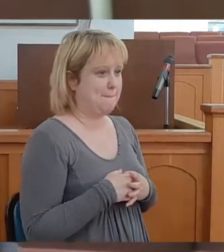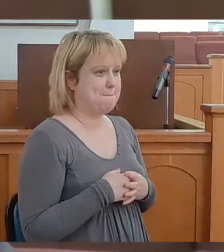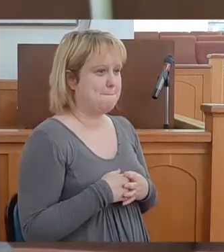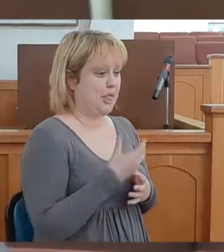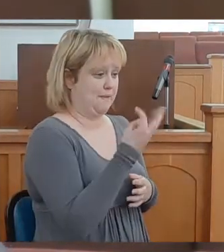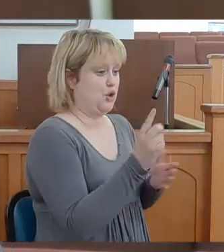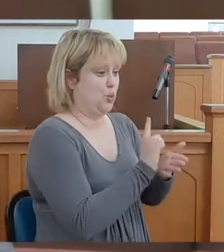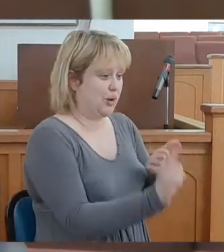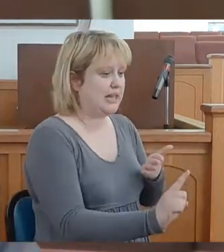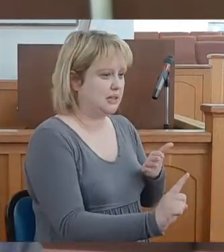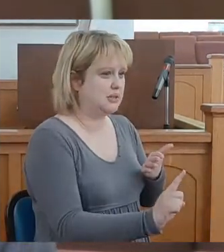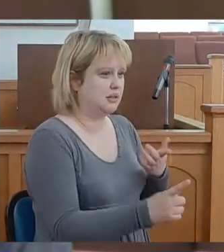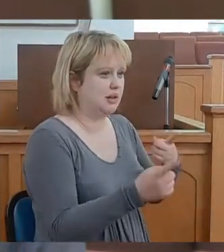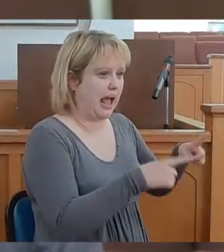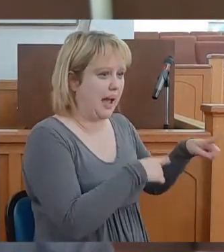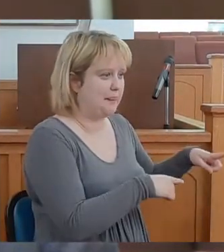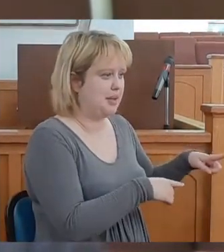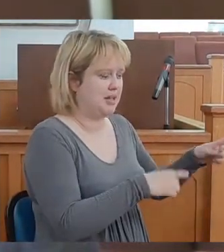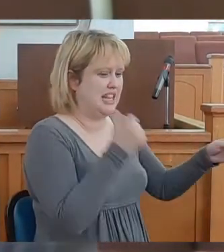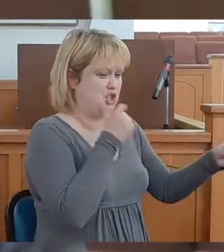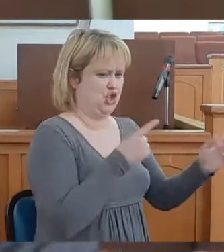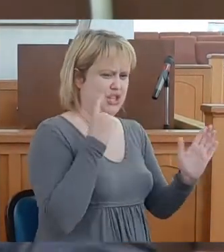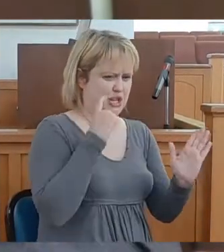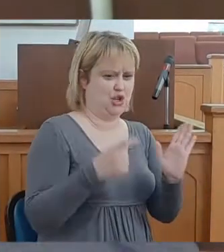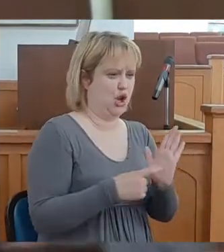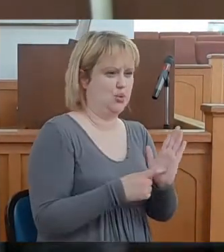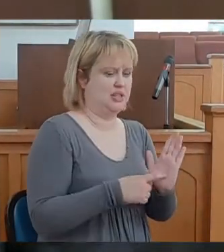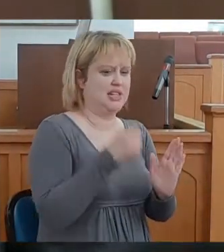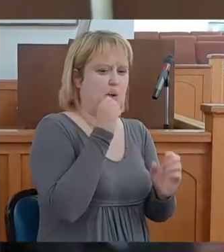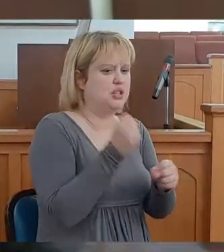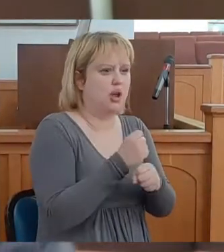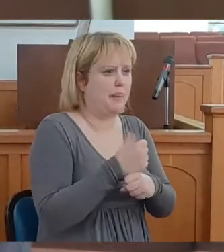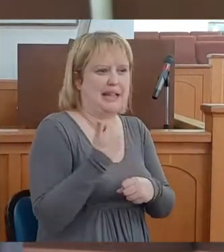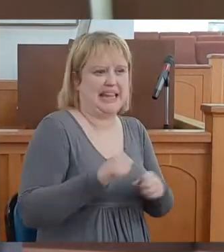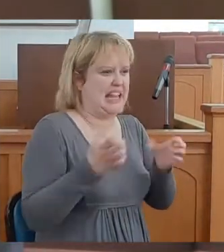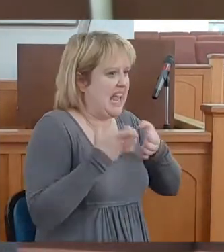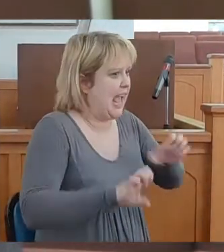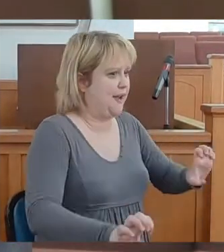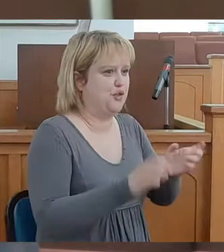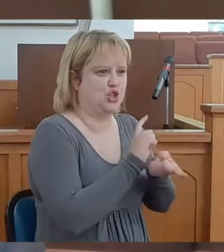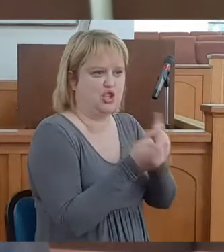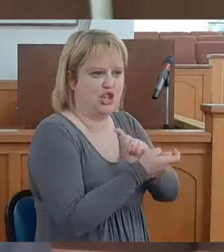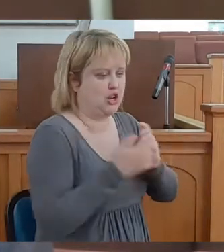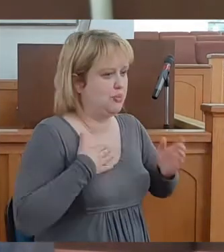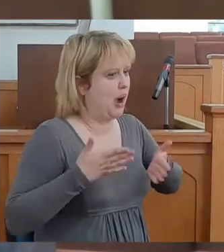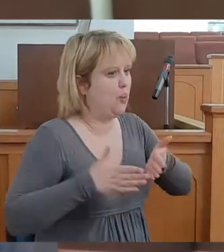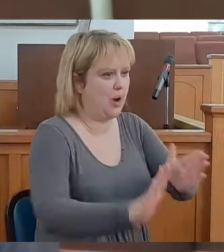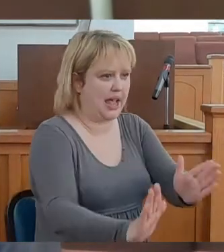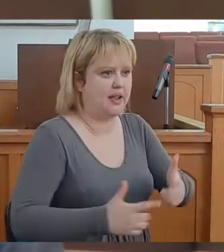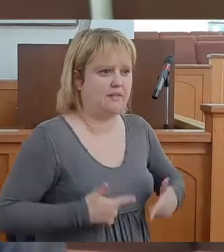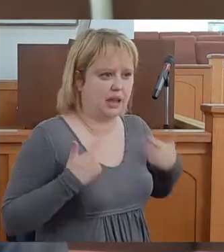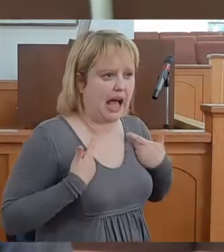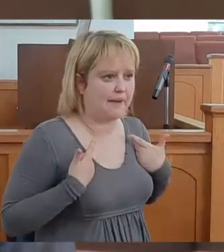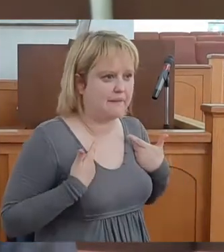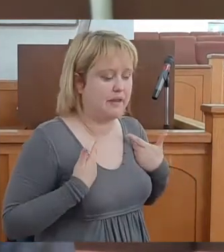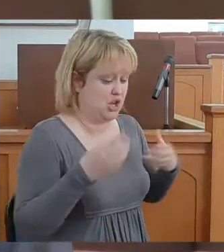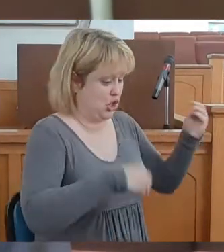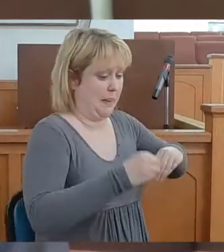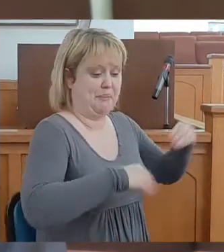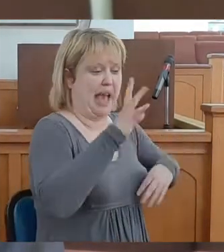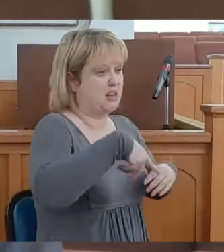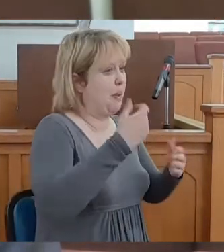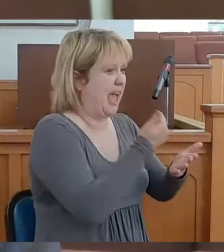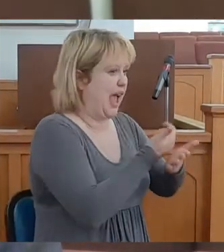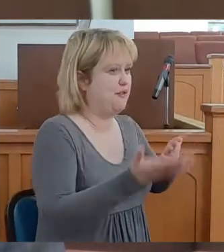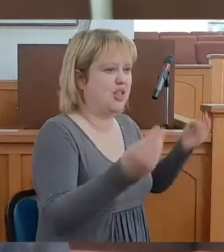A few weeks went by. She noticed that I was not making any effort to change my way of living. She packed up